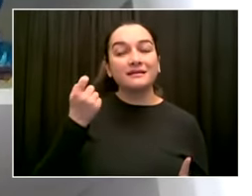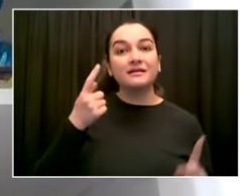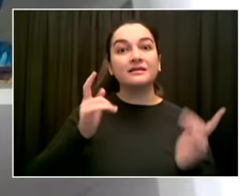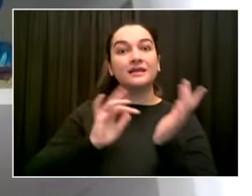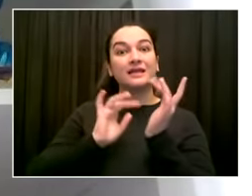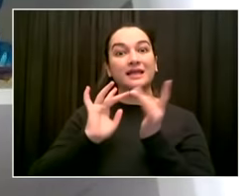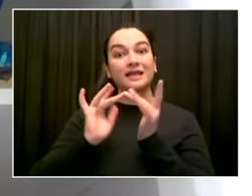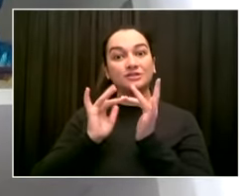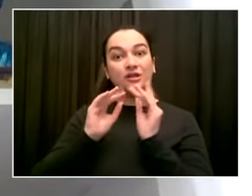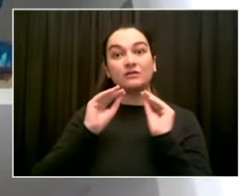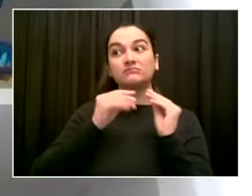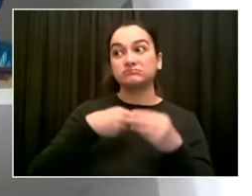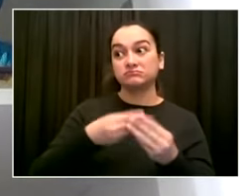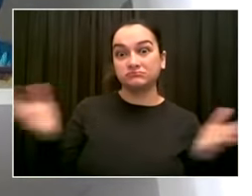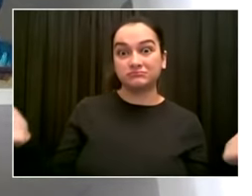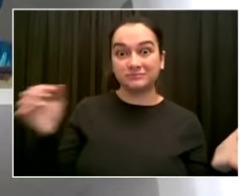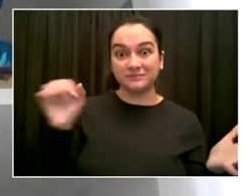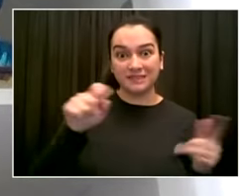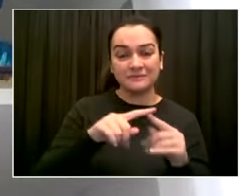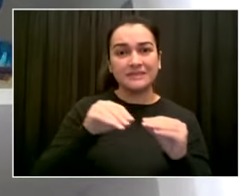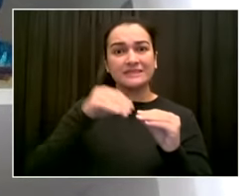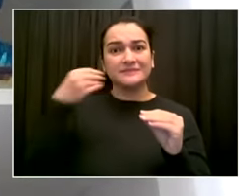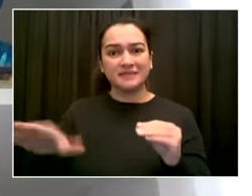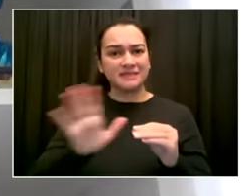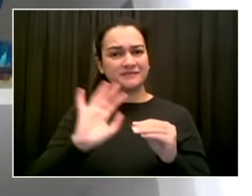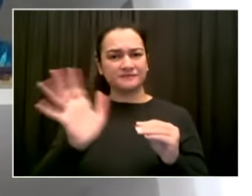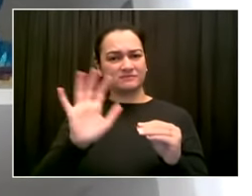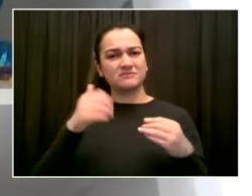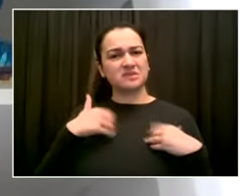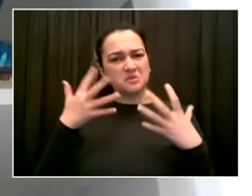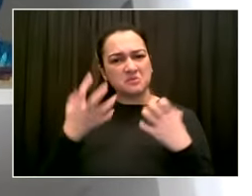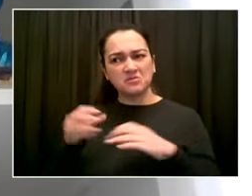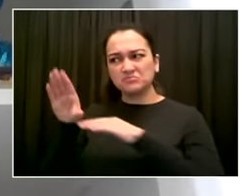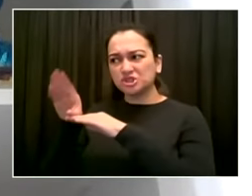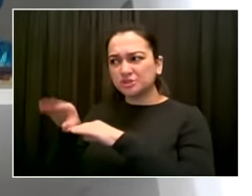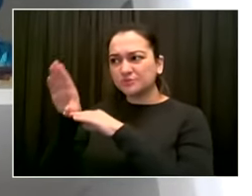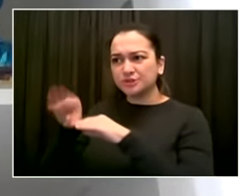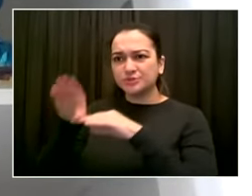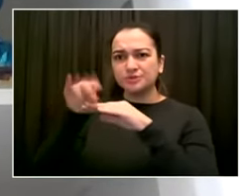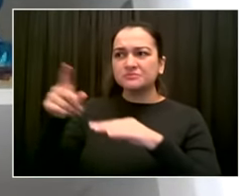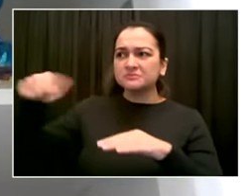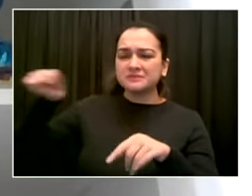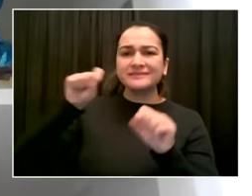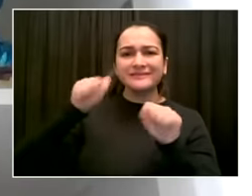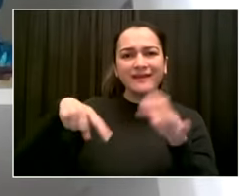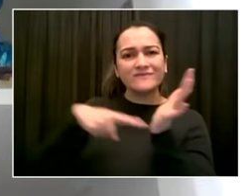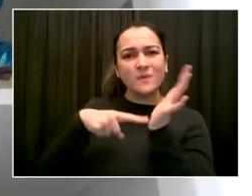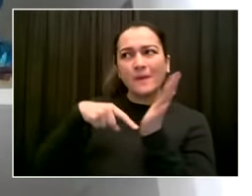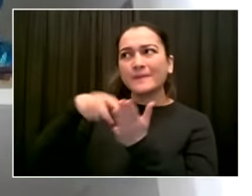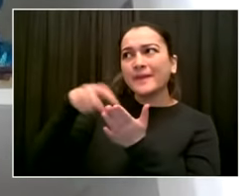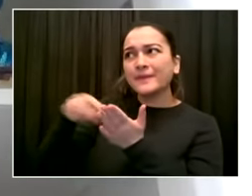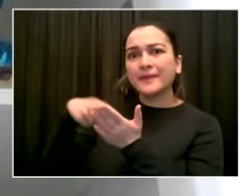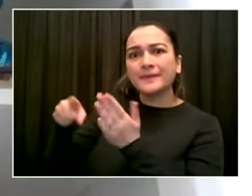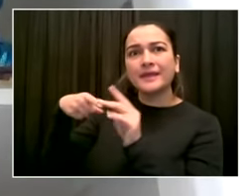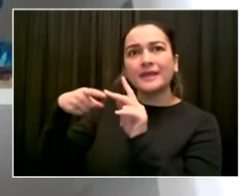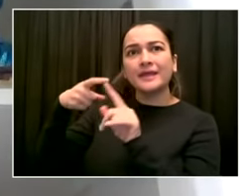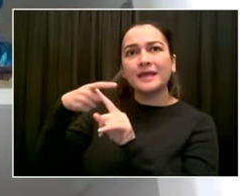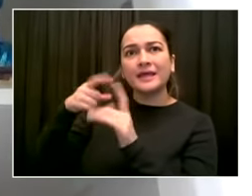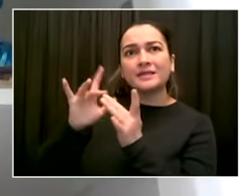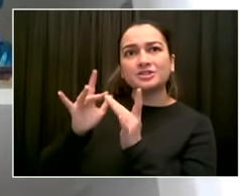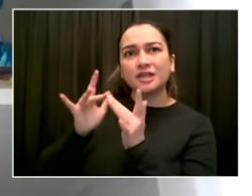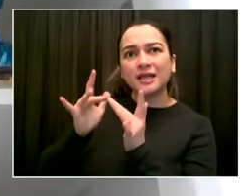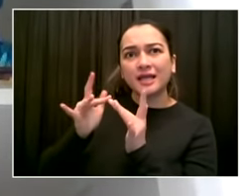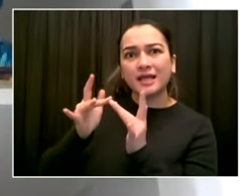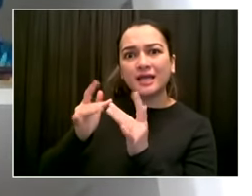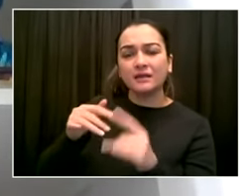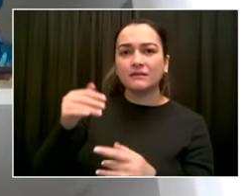Yorkers who have been connected, giving them more low-cost options. So, we see this next year as a milestone moment, a moment where we are going to make more progress in